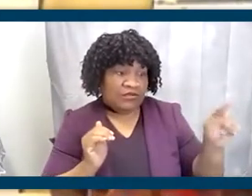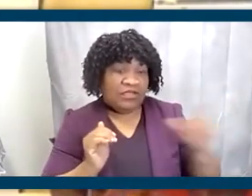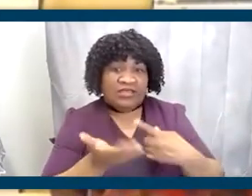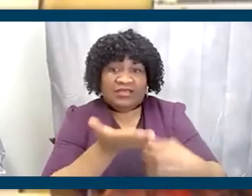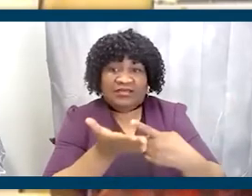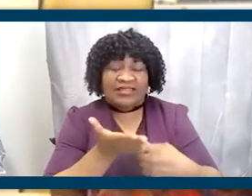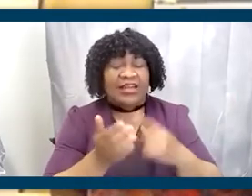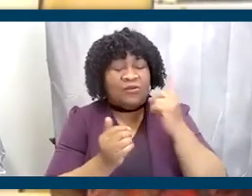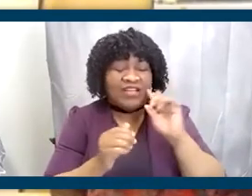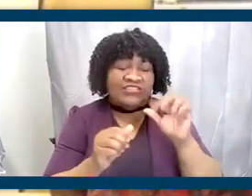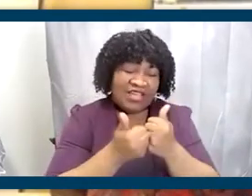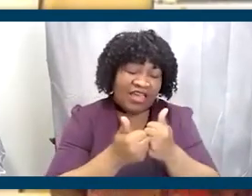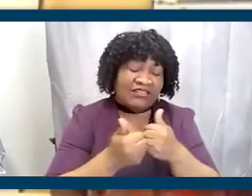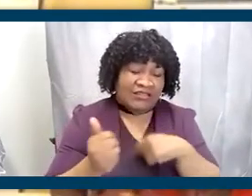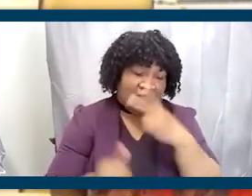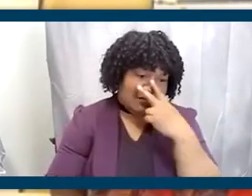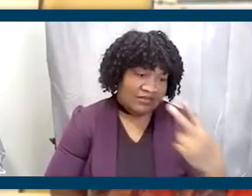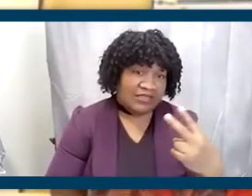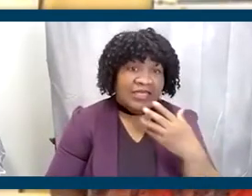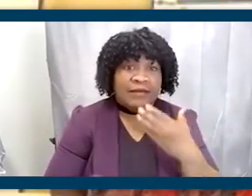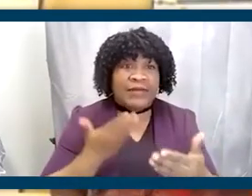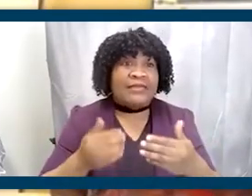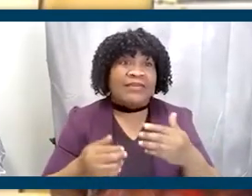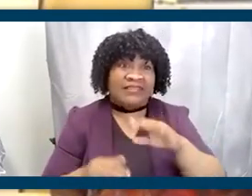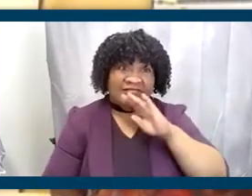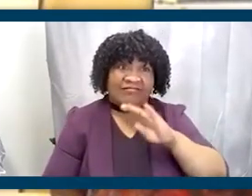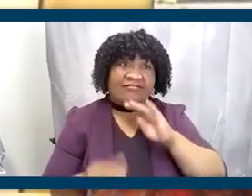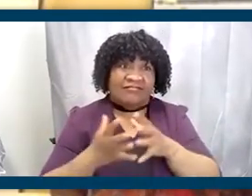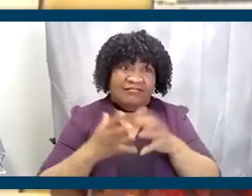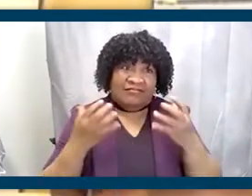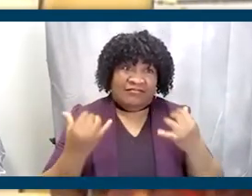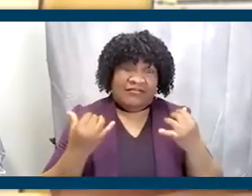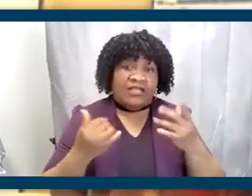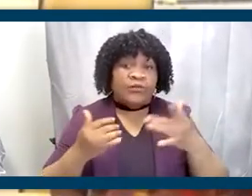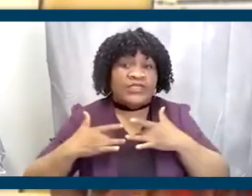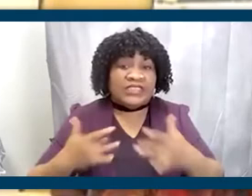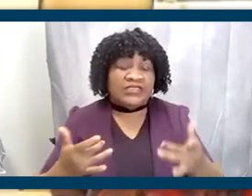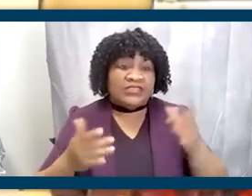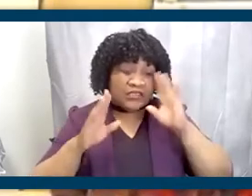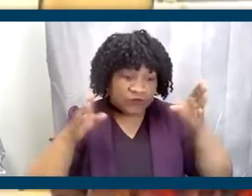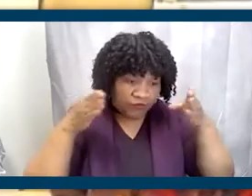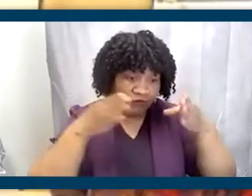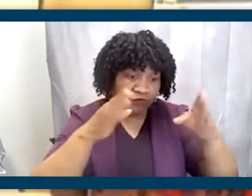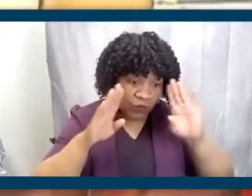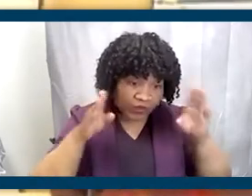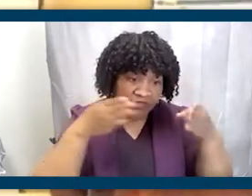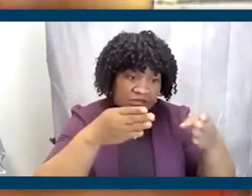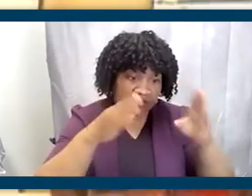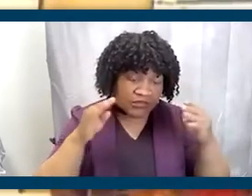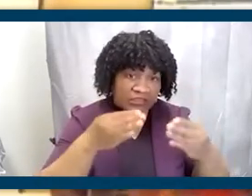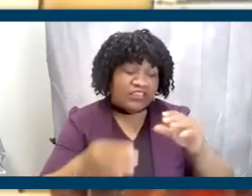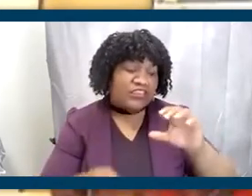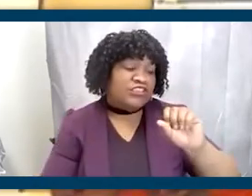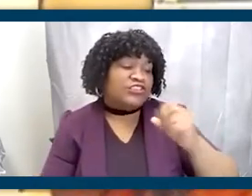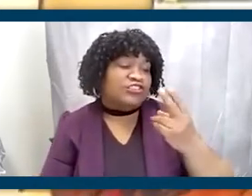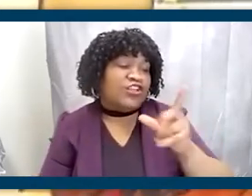challenges we face is that, and that may be our frustration as well, as sometimes we have a tendency to focus on, uh, on Shirley Weber being